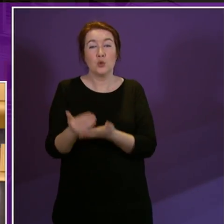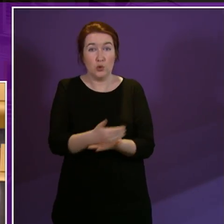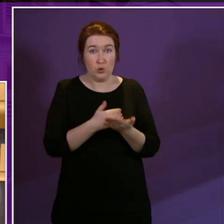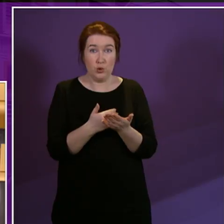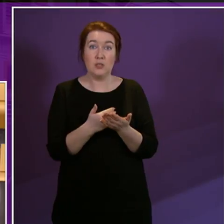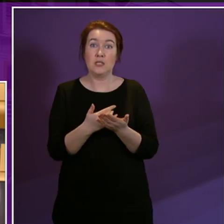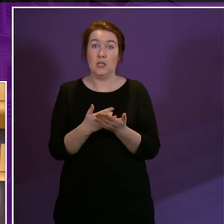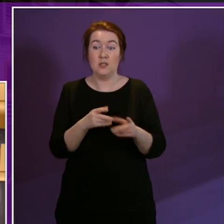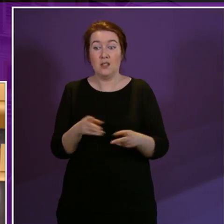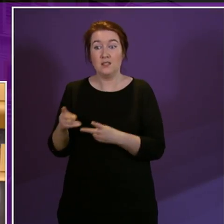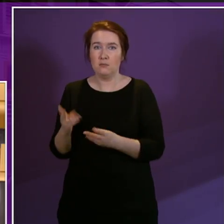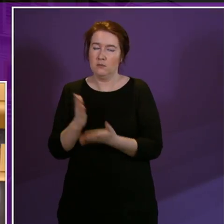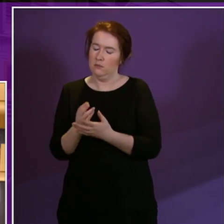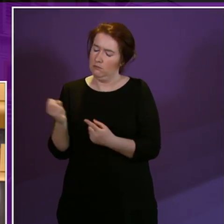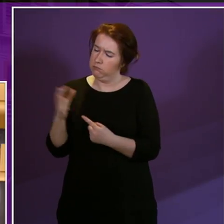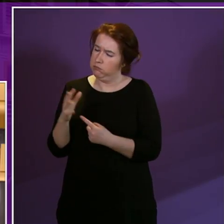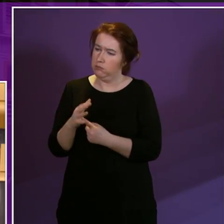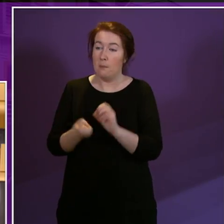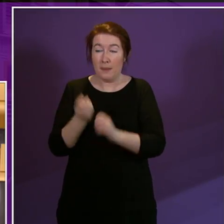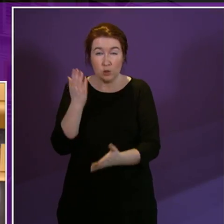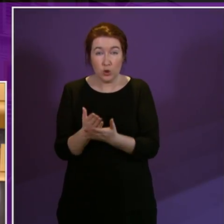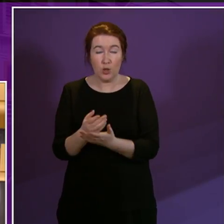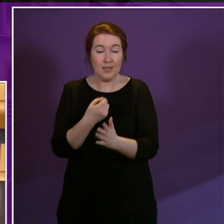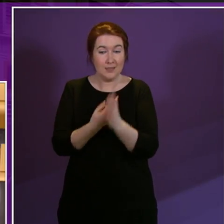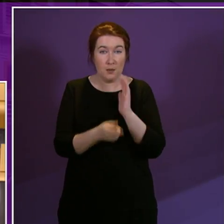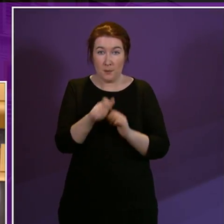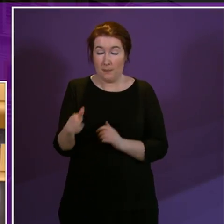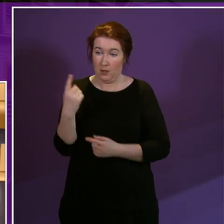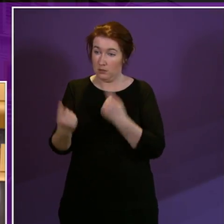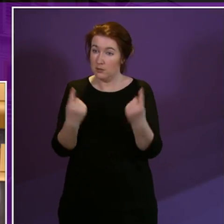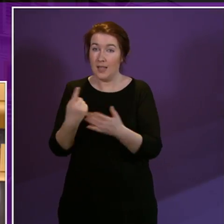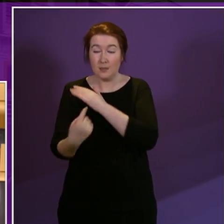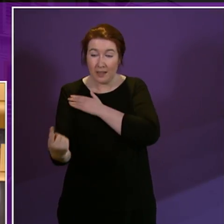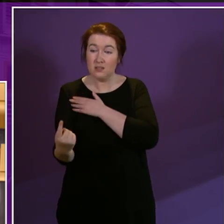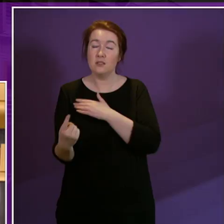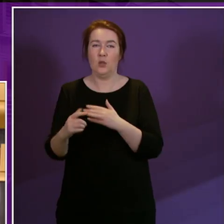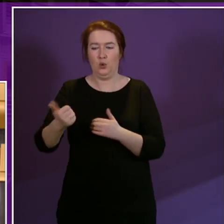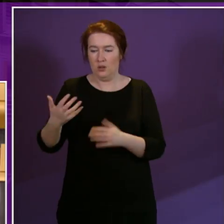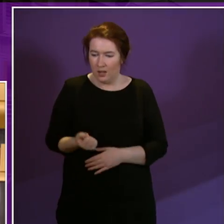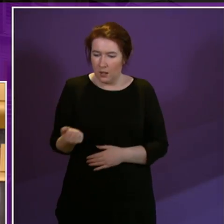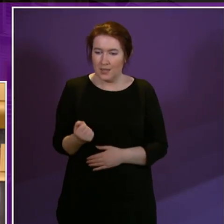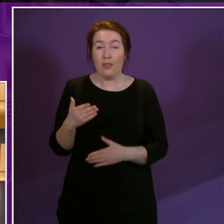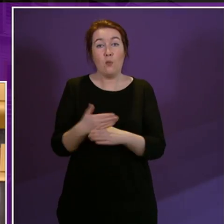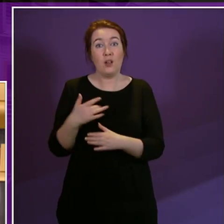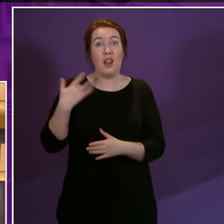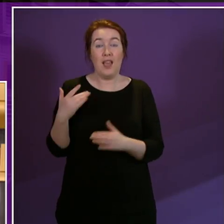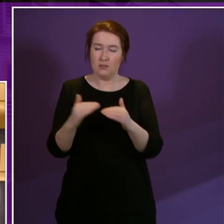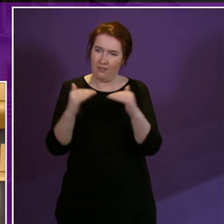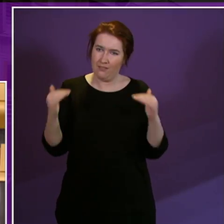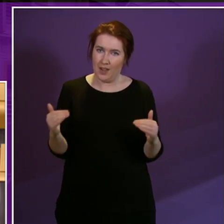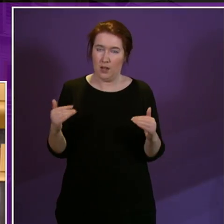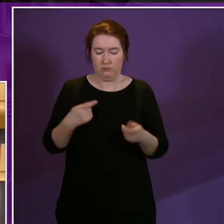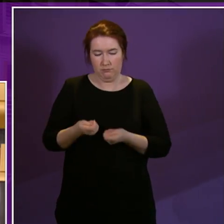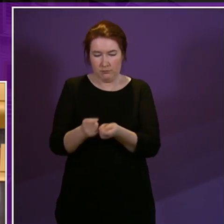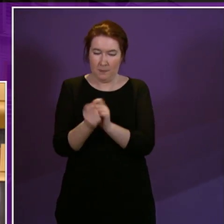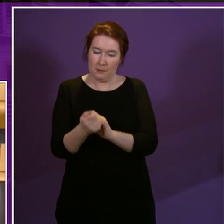a vital tool to ensure disabled people have independence, decent incomes and fairer working lives. And I move the amendment in